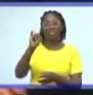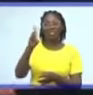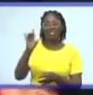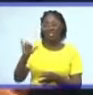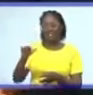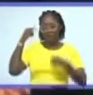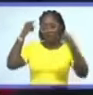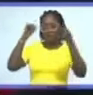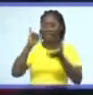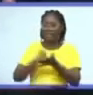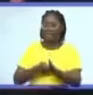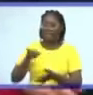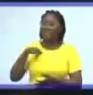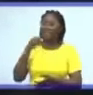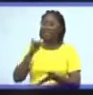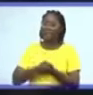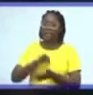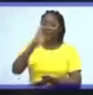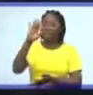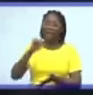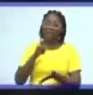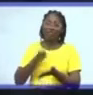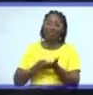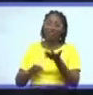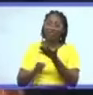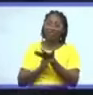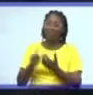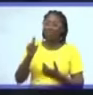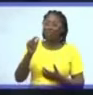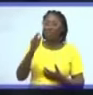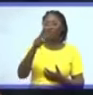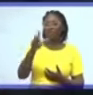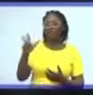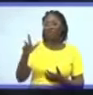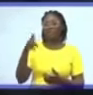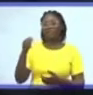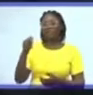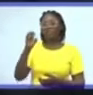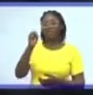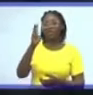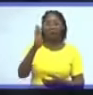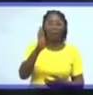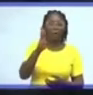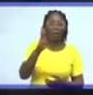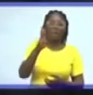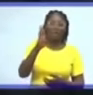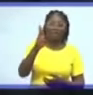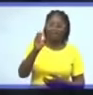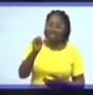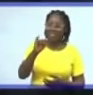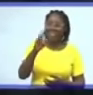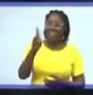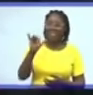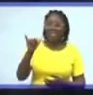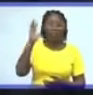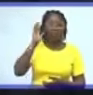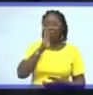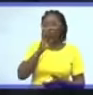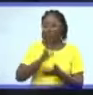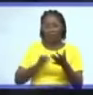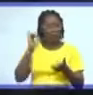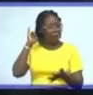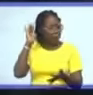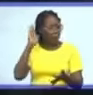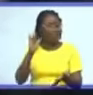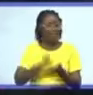by June 2023, the subsidy will be removed, is it going to be your priority in your first 100 days in